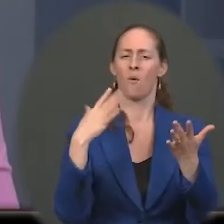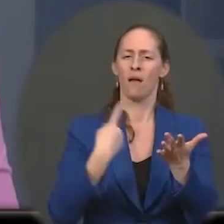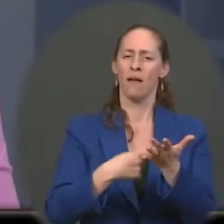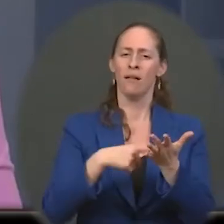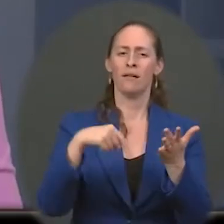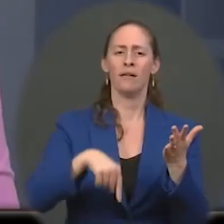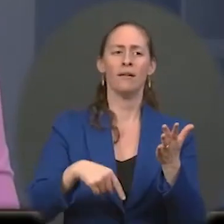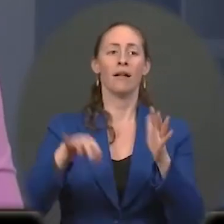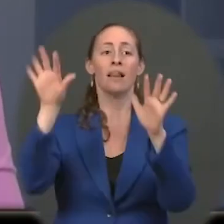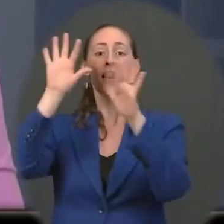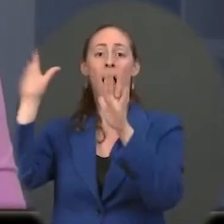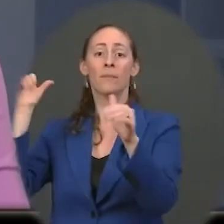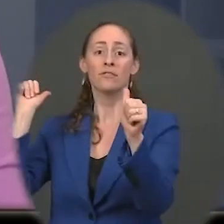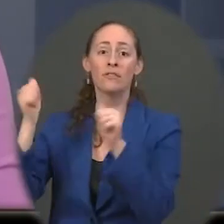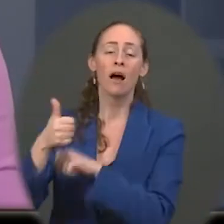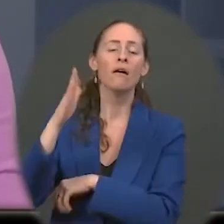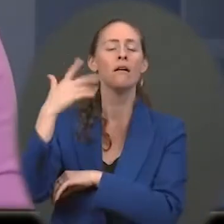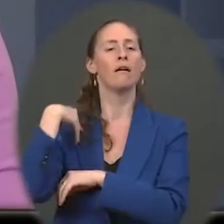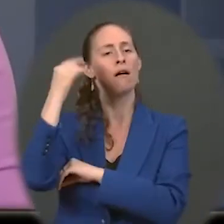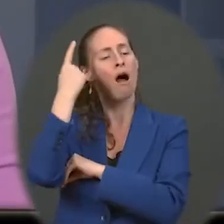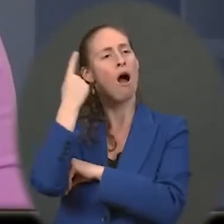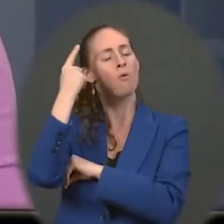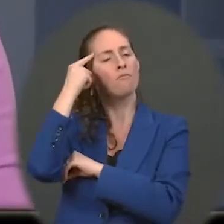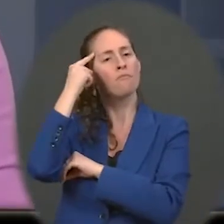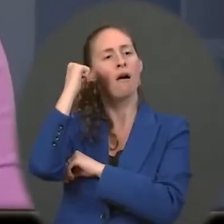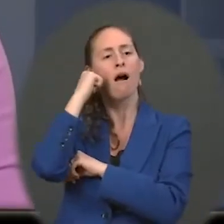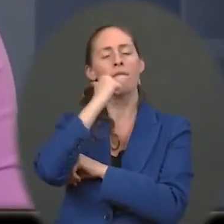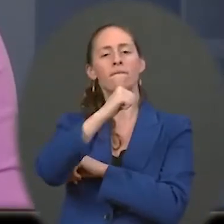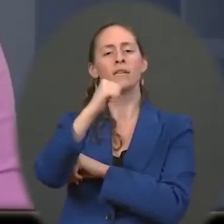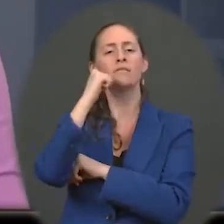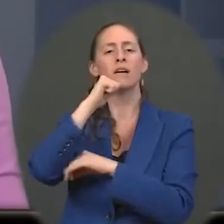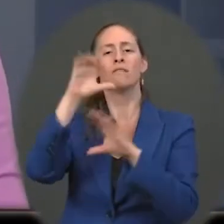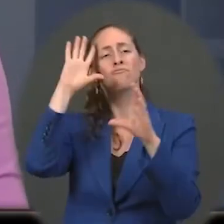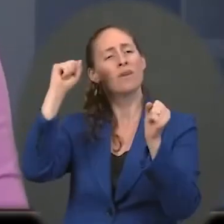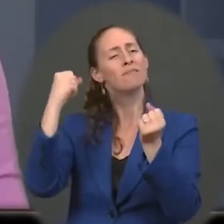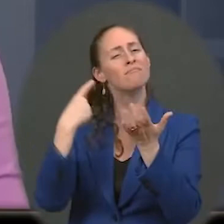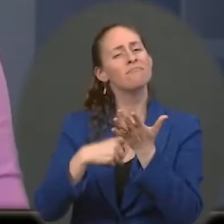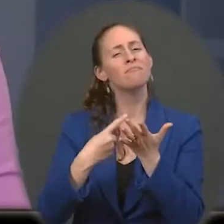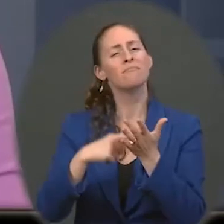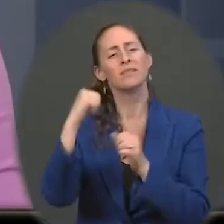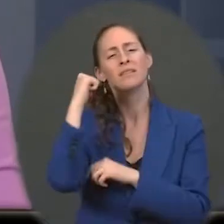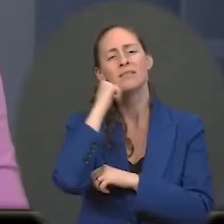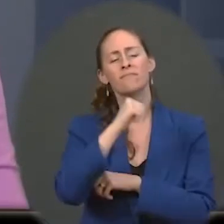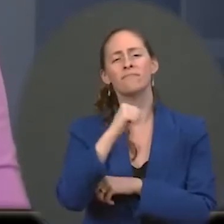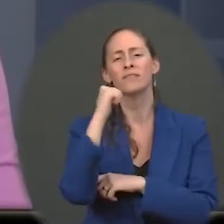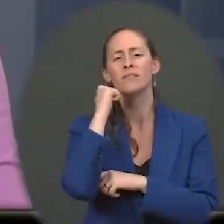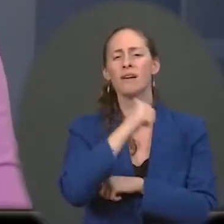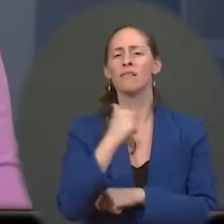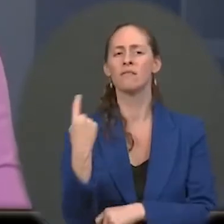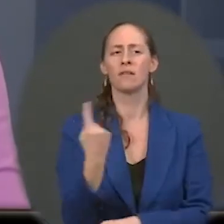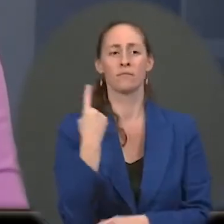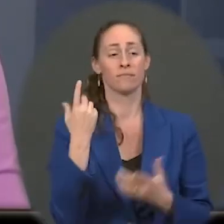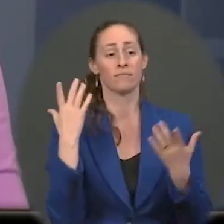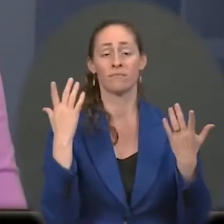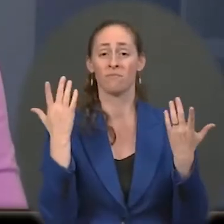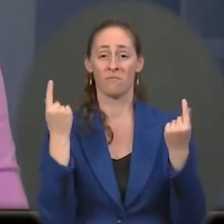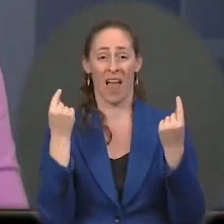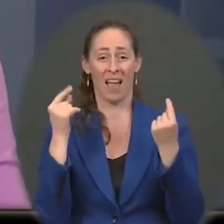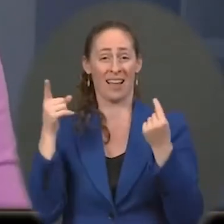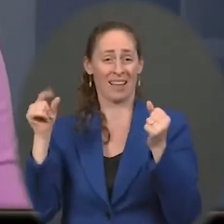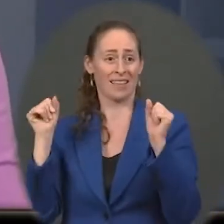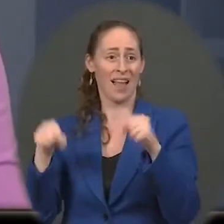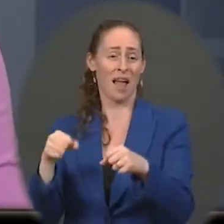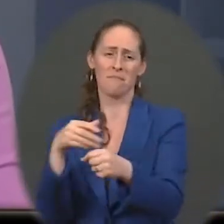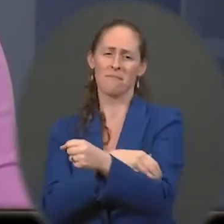every day since, from day one, the President will, will advance his climate agenda using every tool at his disposal and can